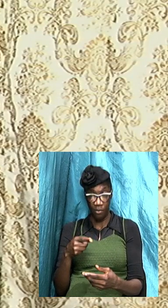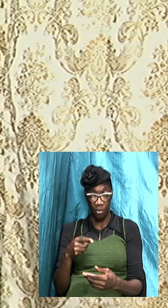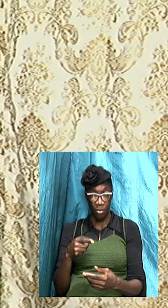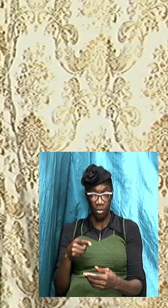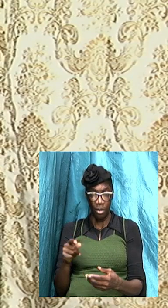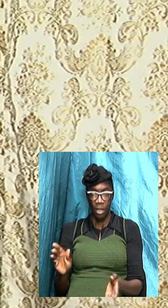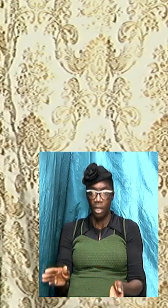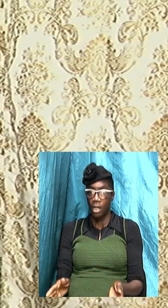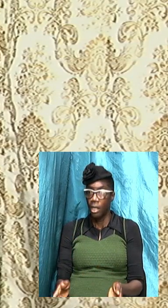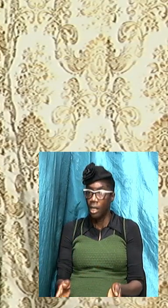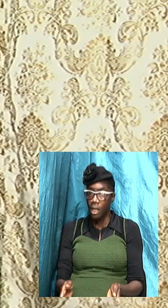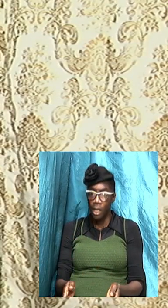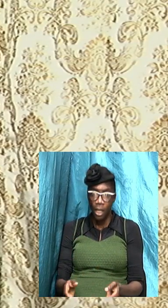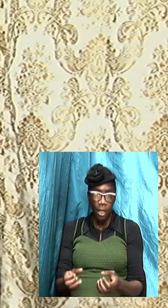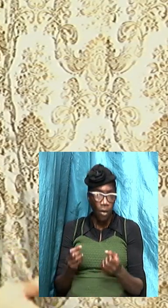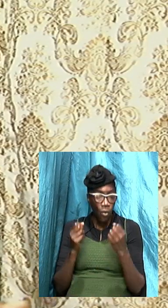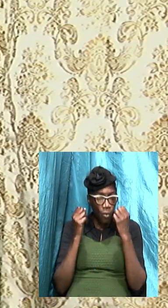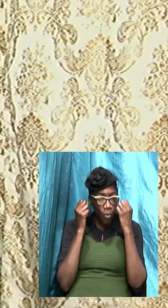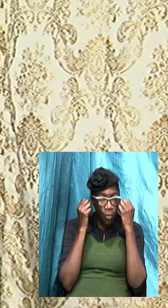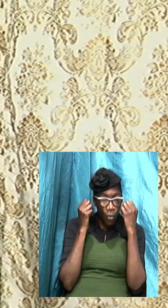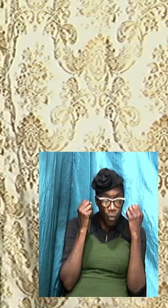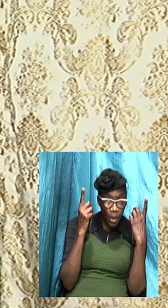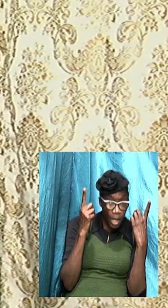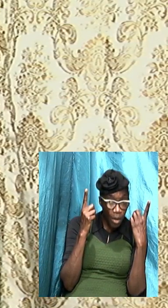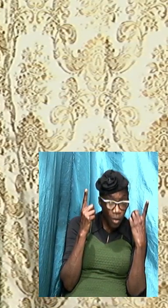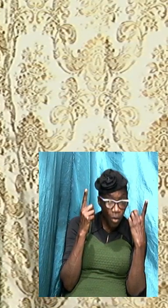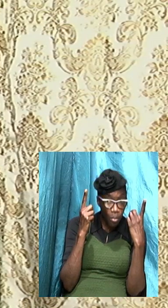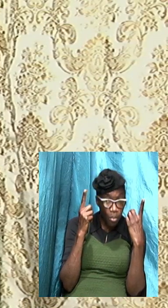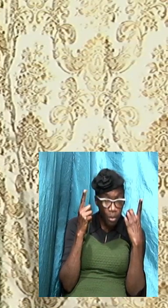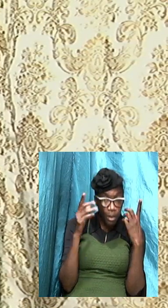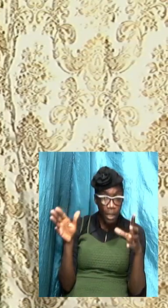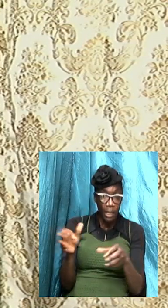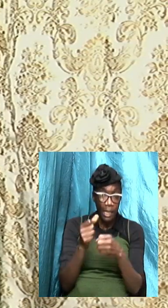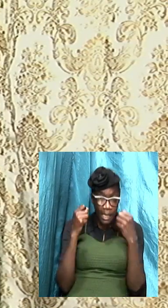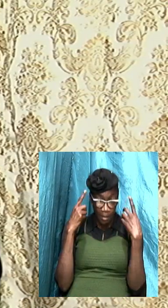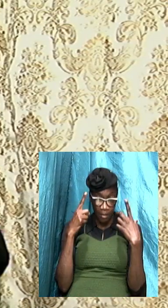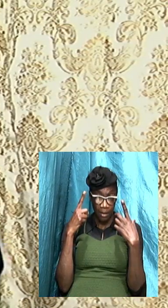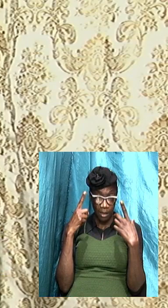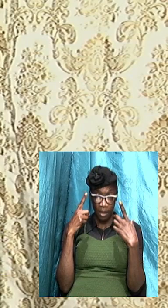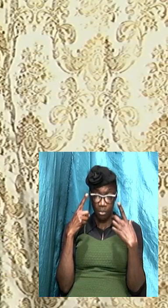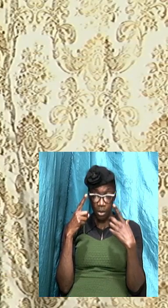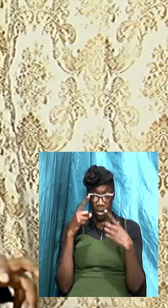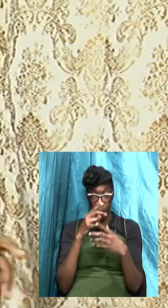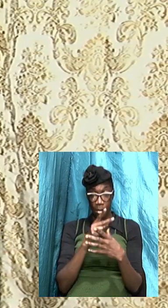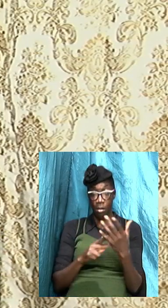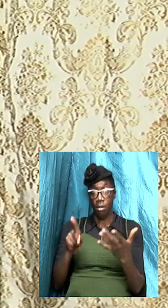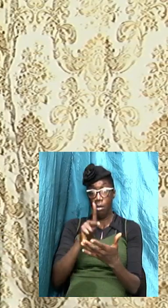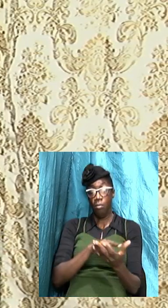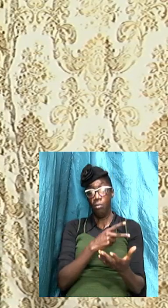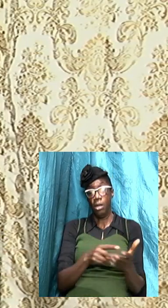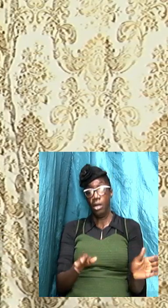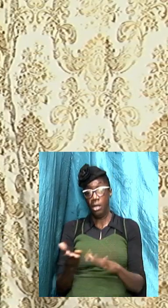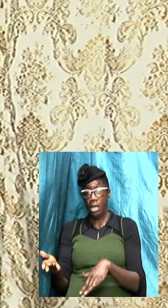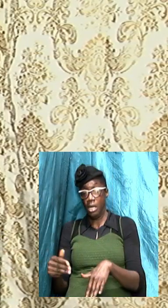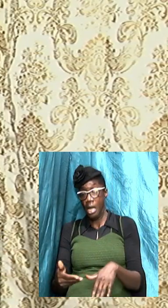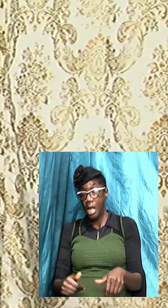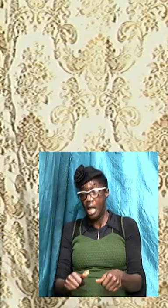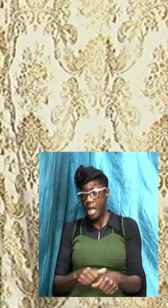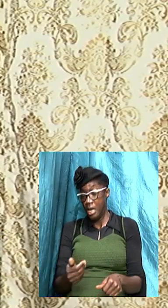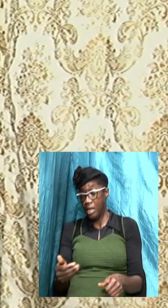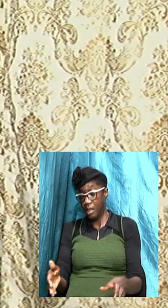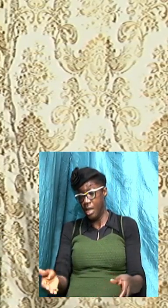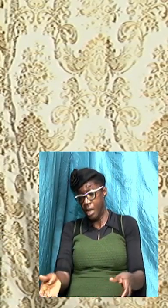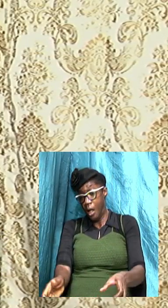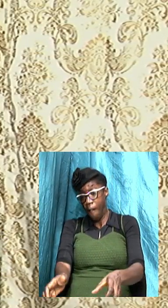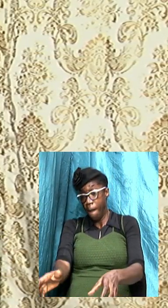slumbers and our sleep and take sleep and death so to speak for anything that is drawing us away from Christ